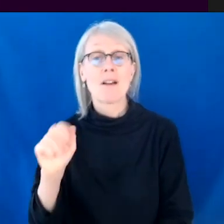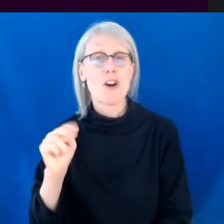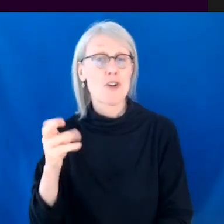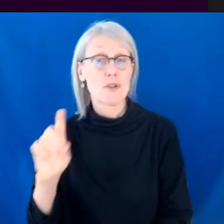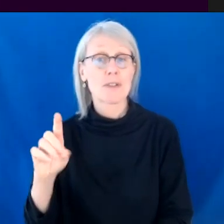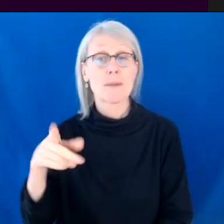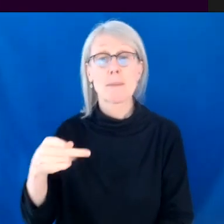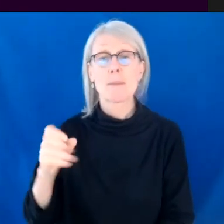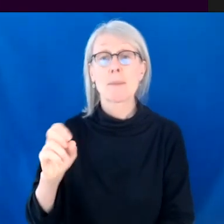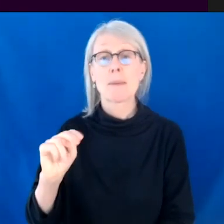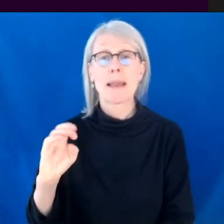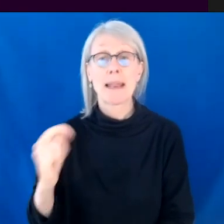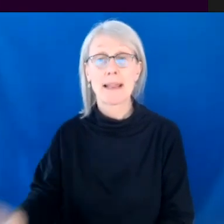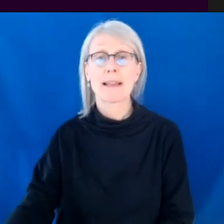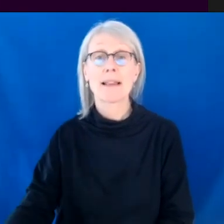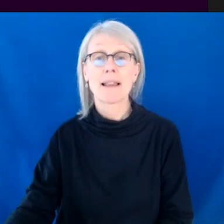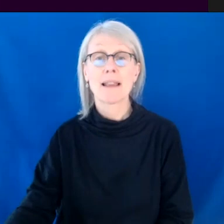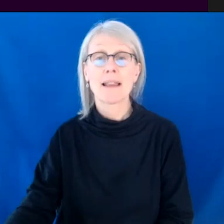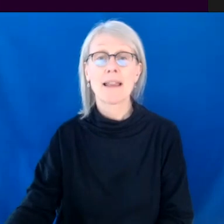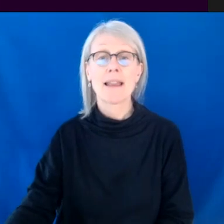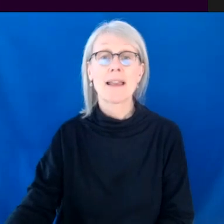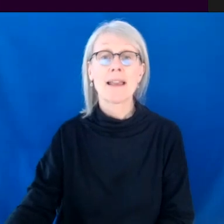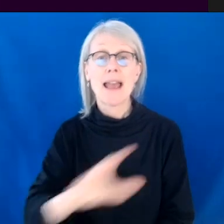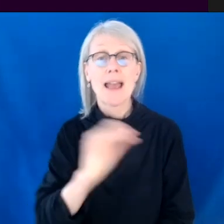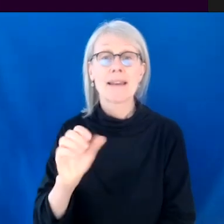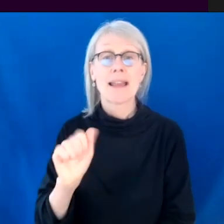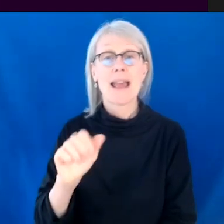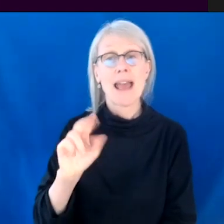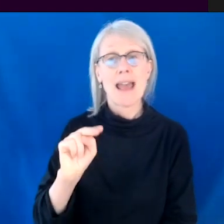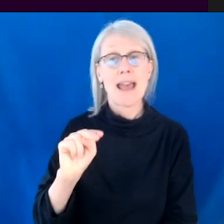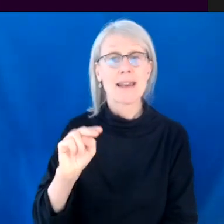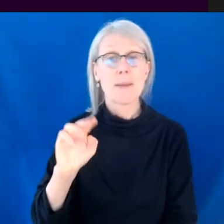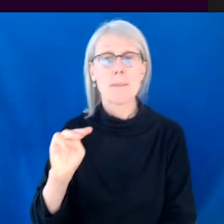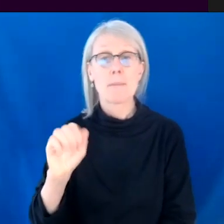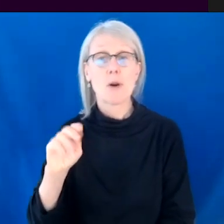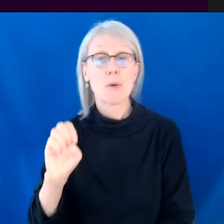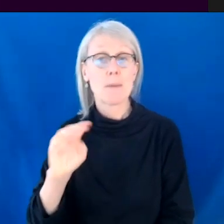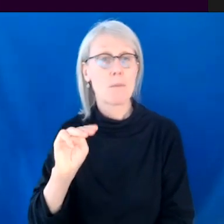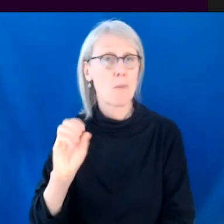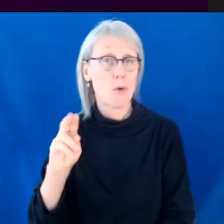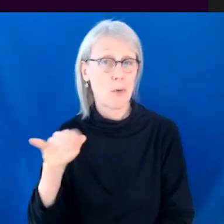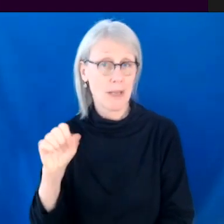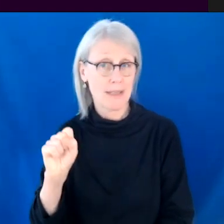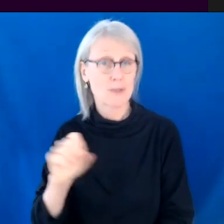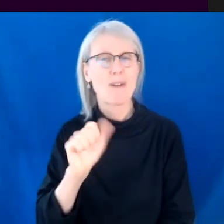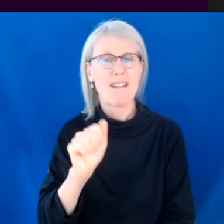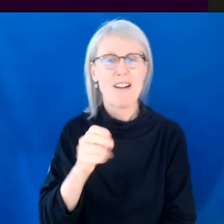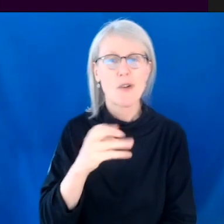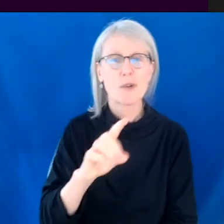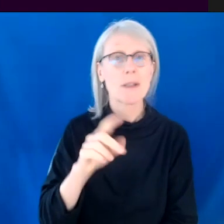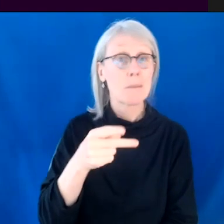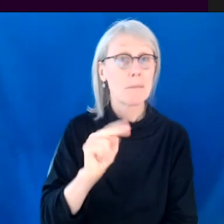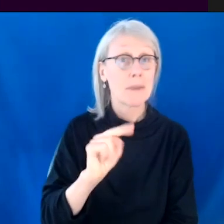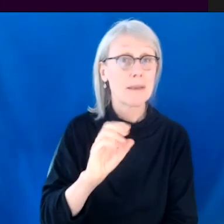-creators. And then you also work with Anne-Marie Murray. Yes. Um, so how did you start working with them? I,